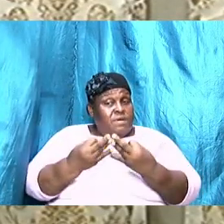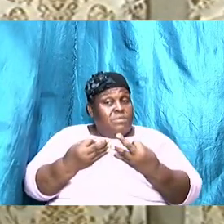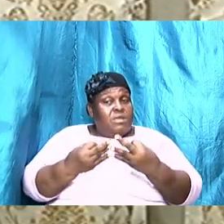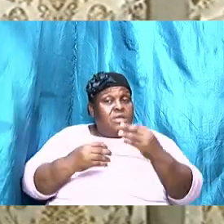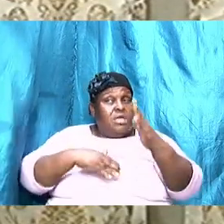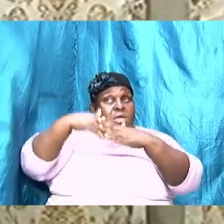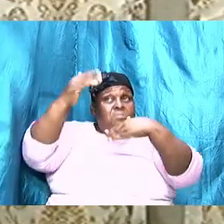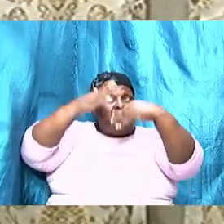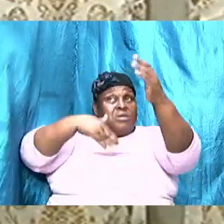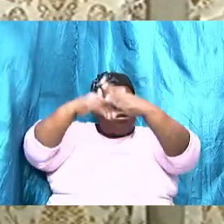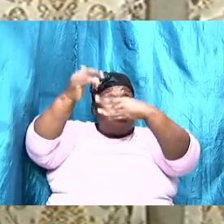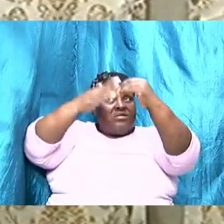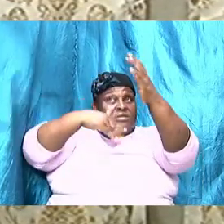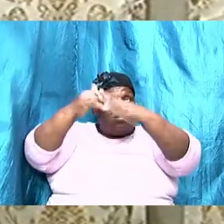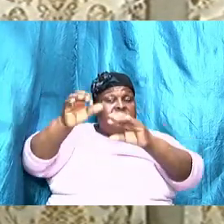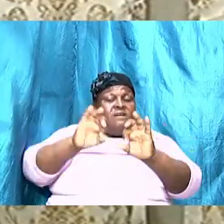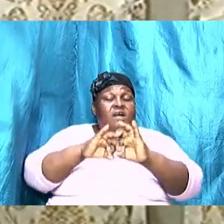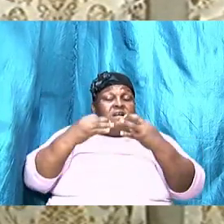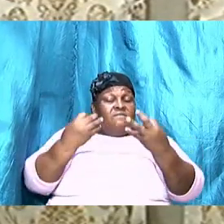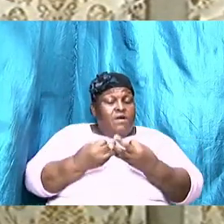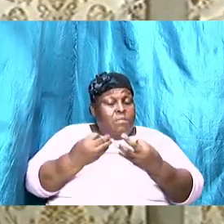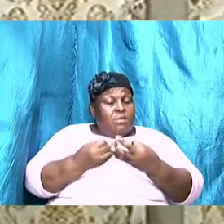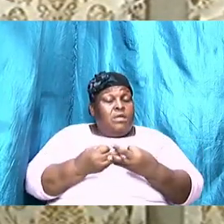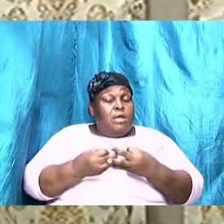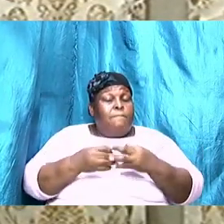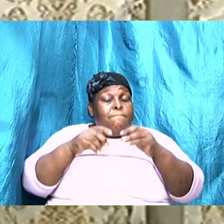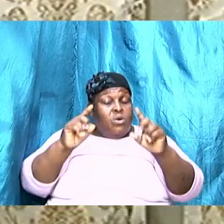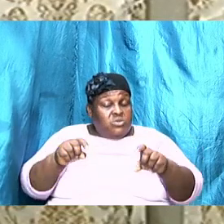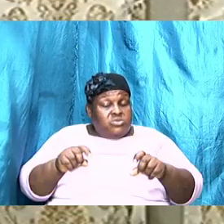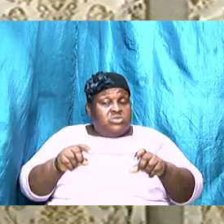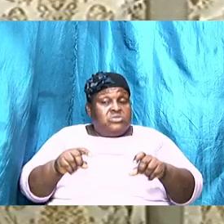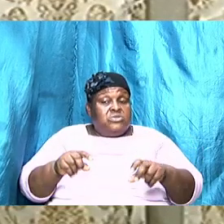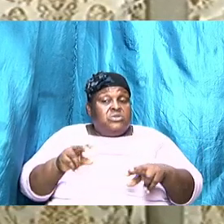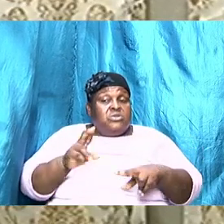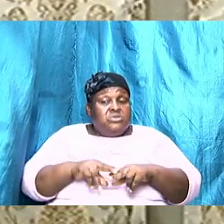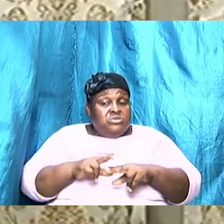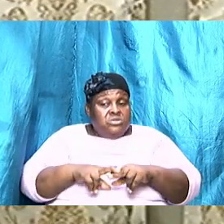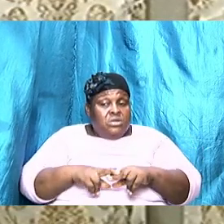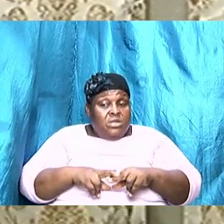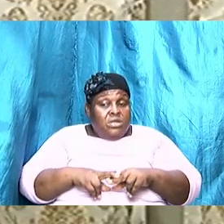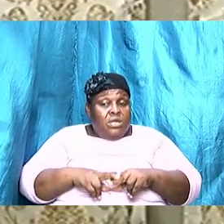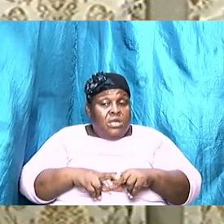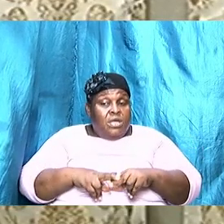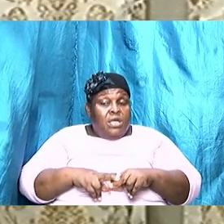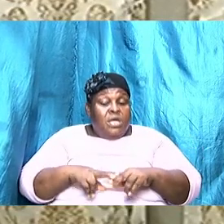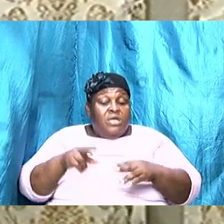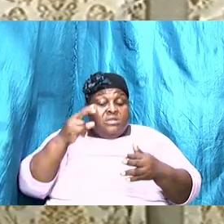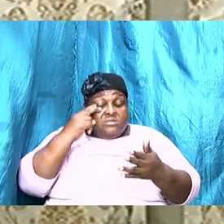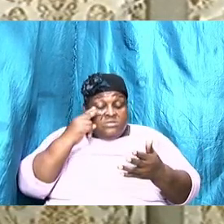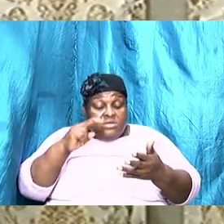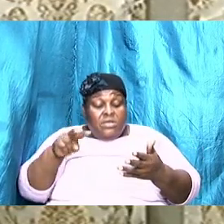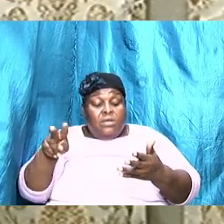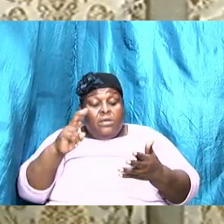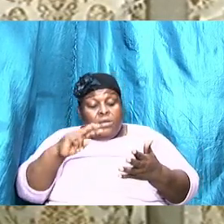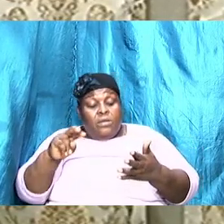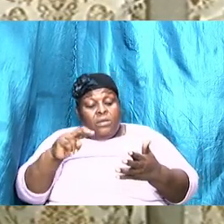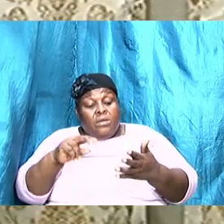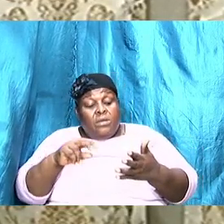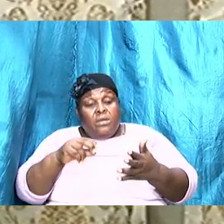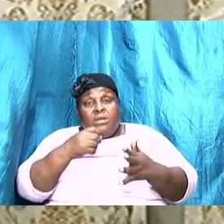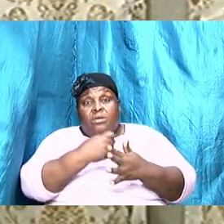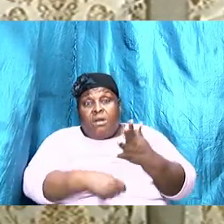the family must count the cost in other words we are going to itemize see what our